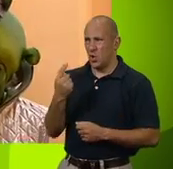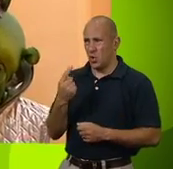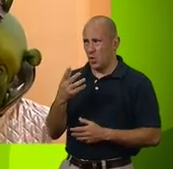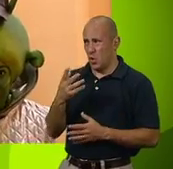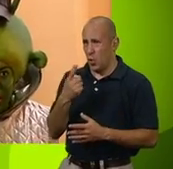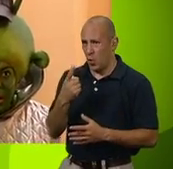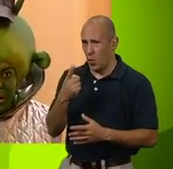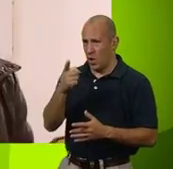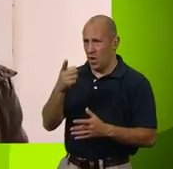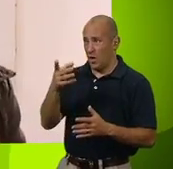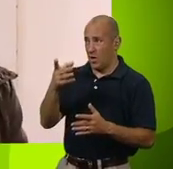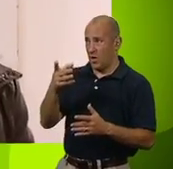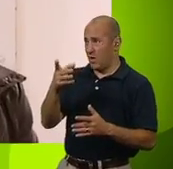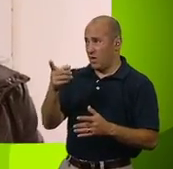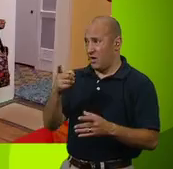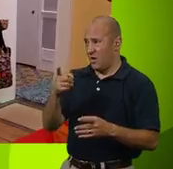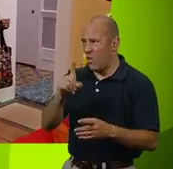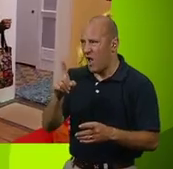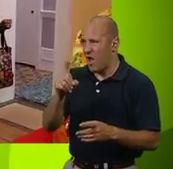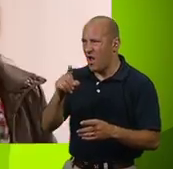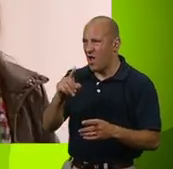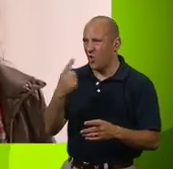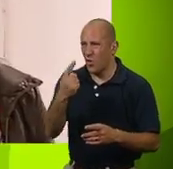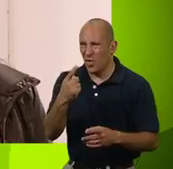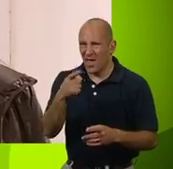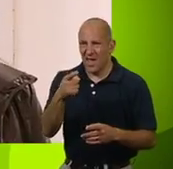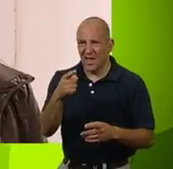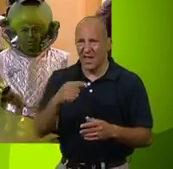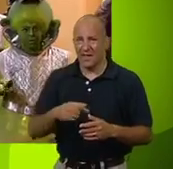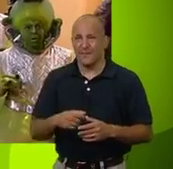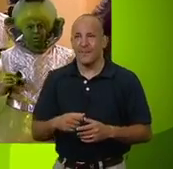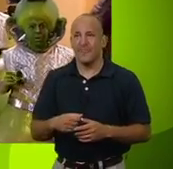What? Who... Who... Who was... Who were they?